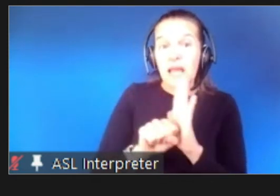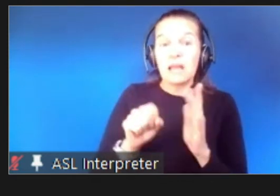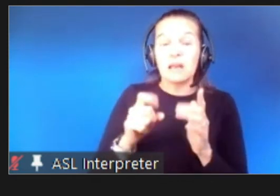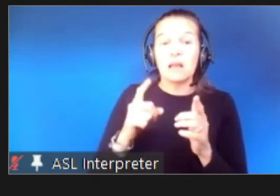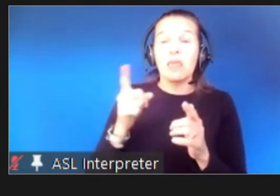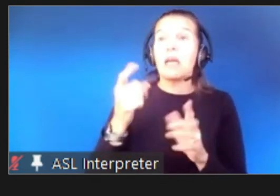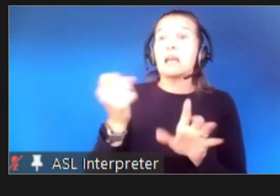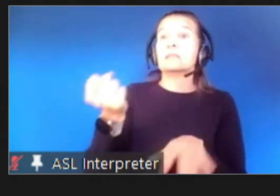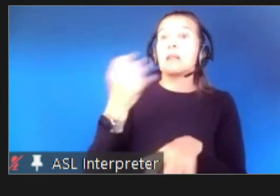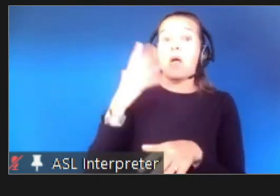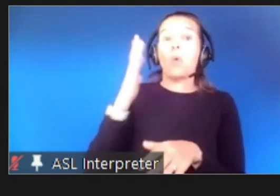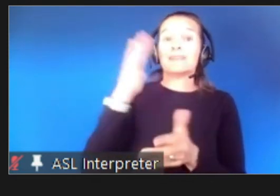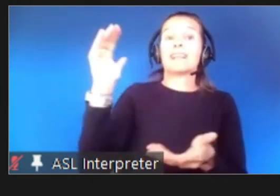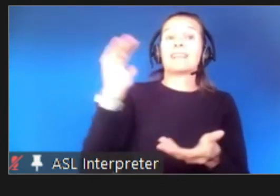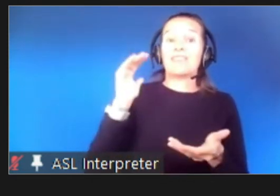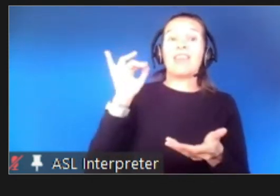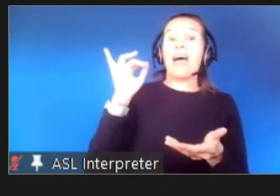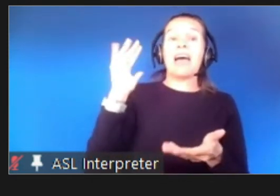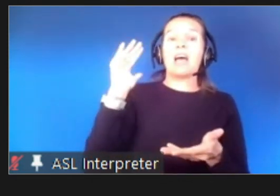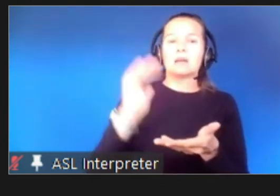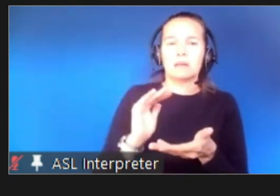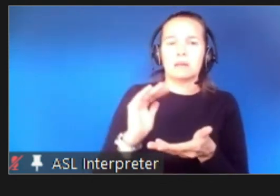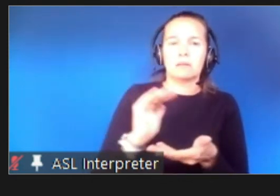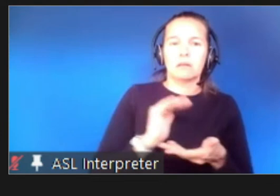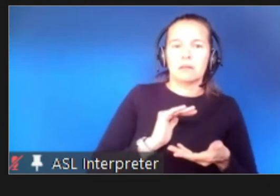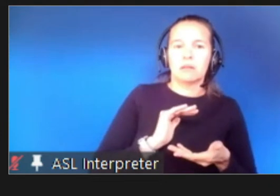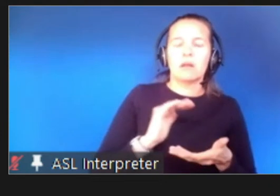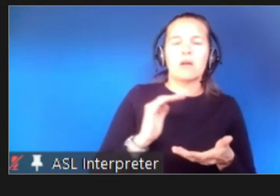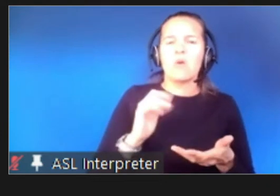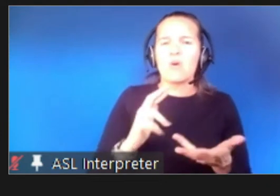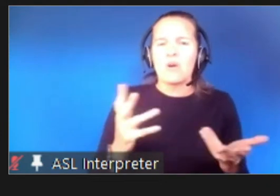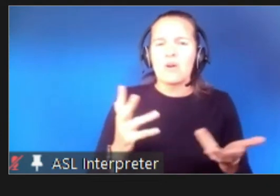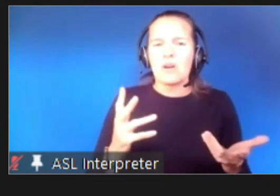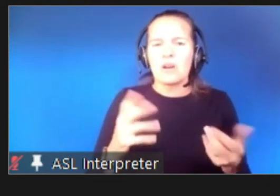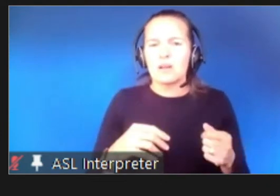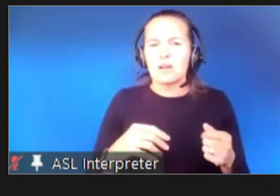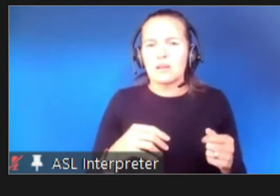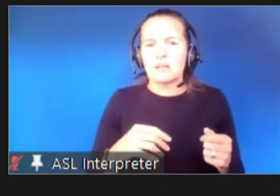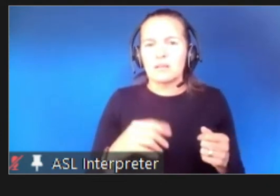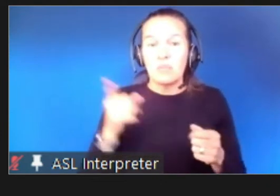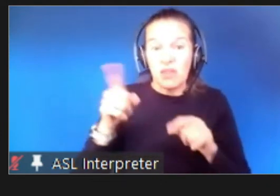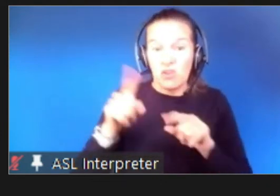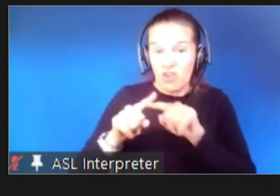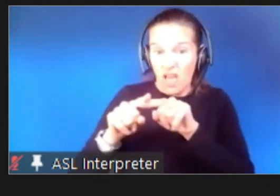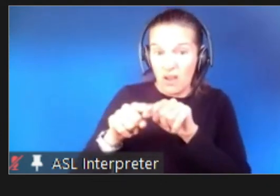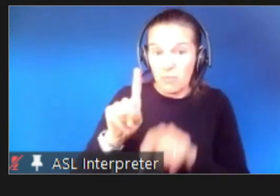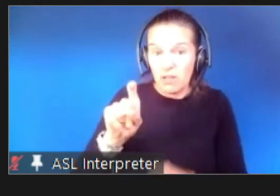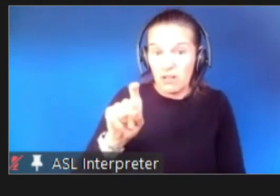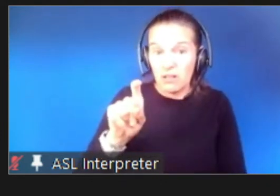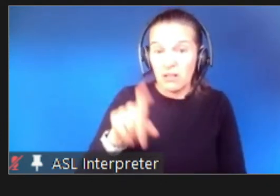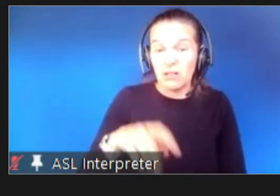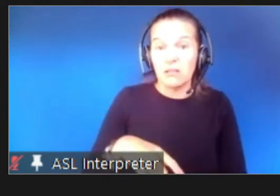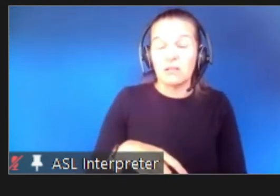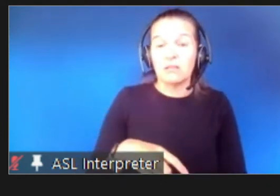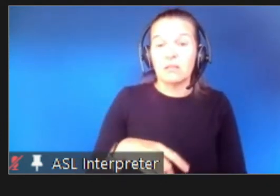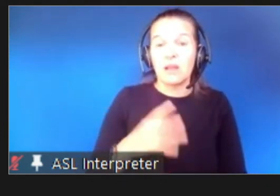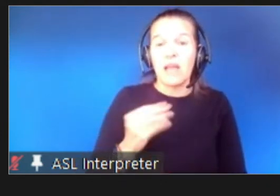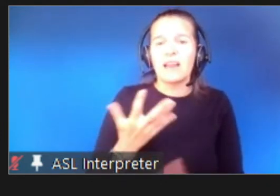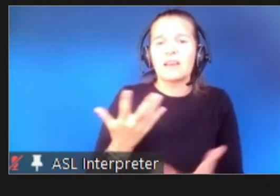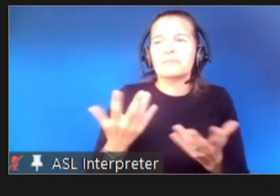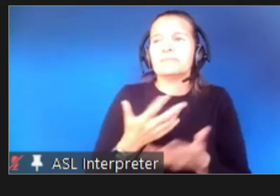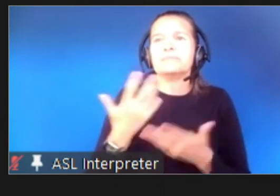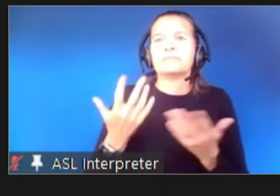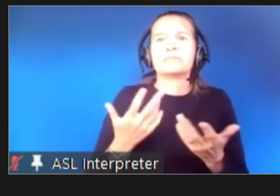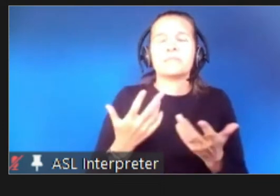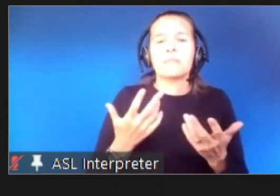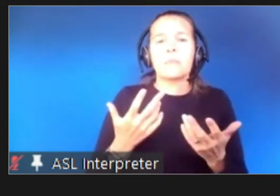different thing um however a lot you know how reliable are they in that respect and um and what kind of promises and how how